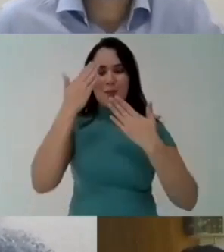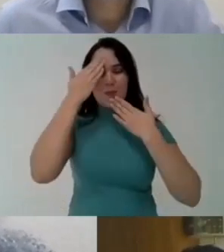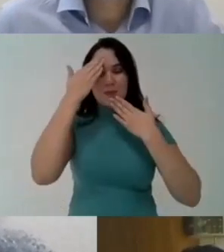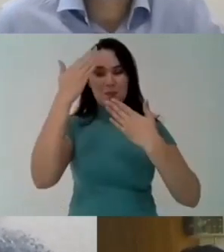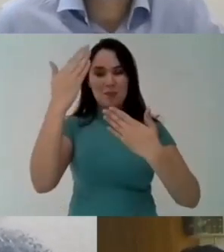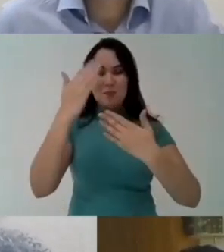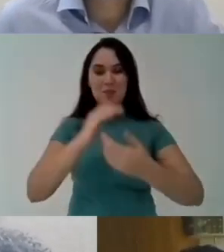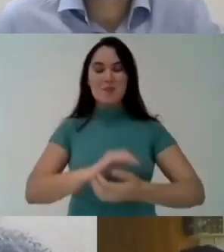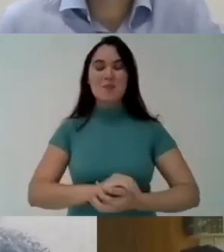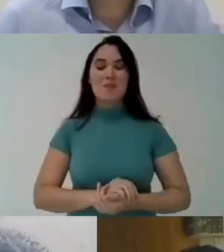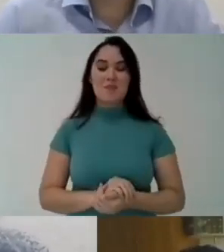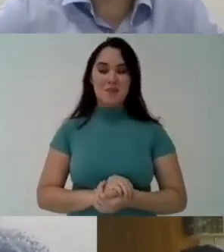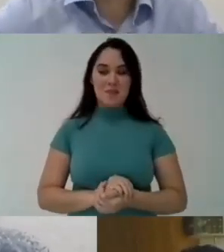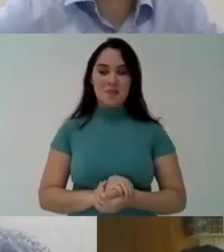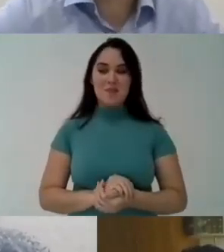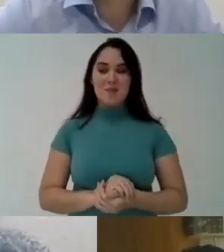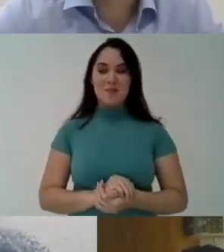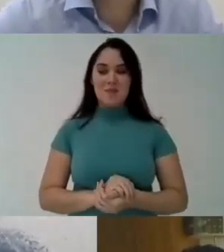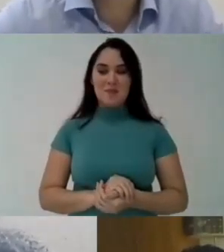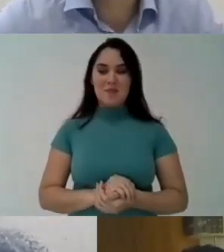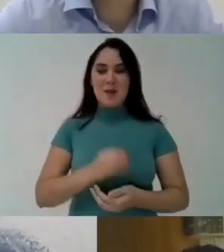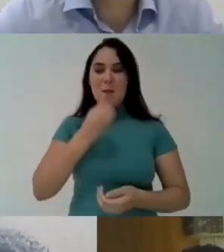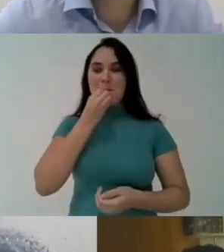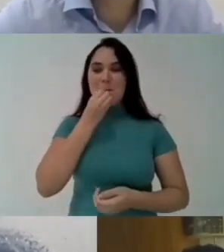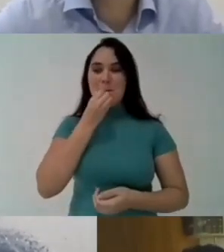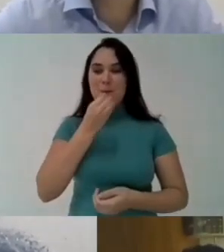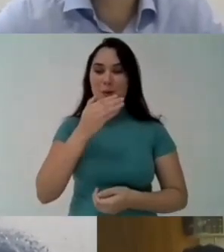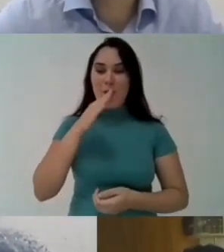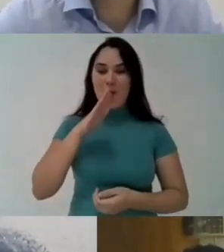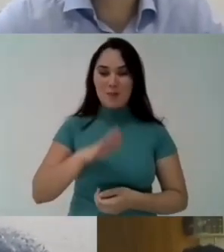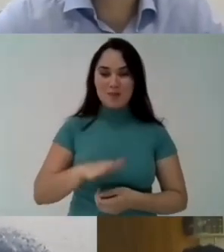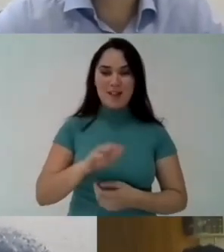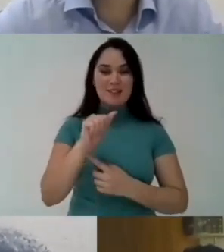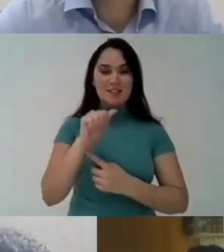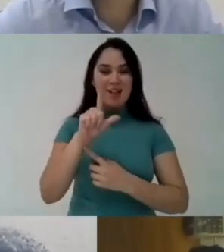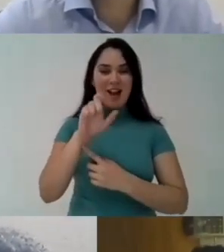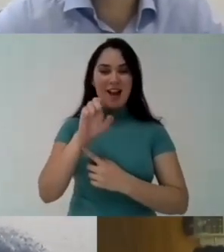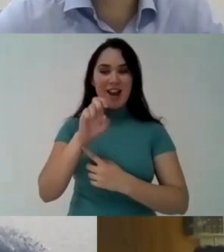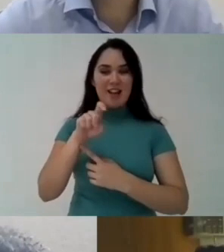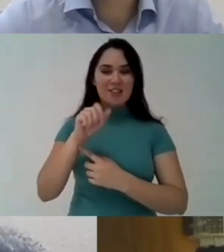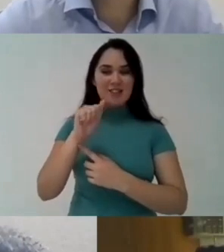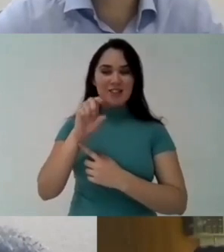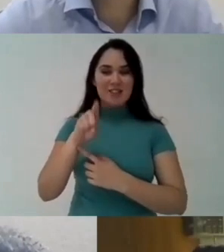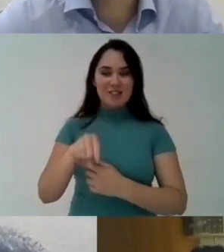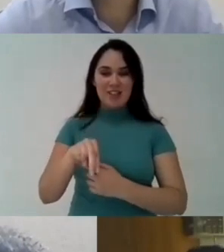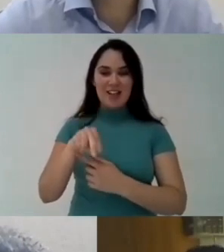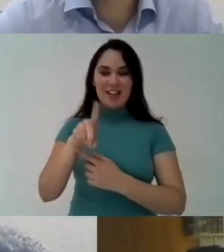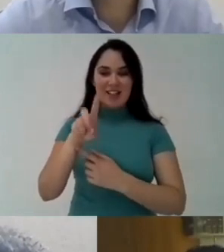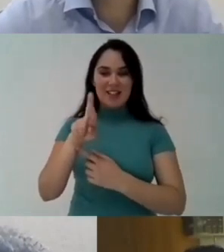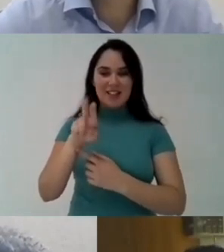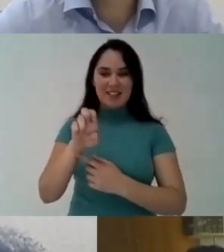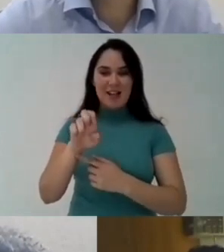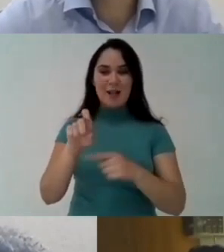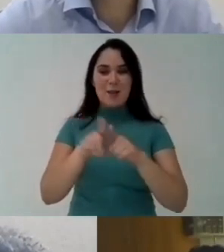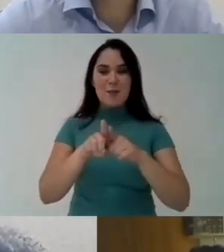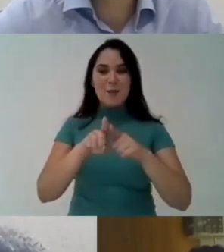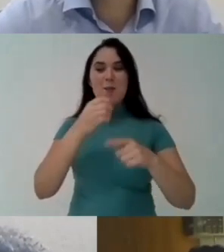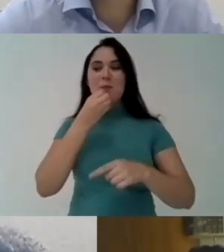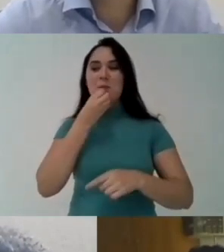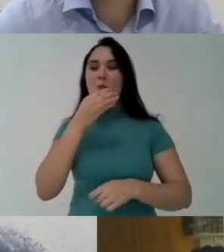good afternoon alexandri